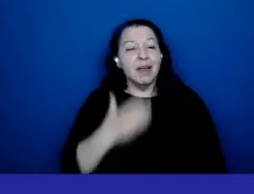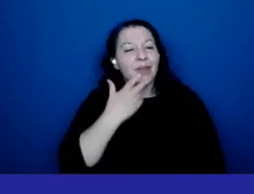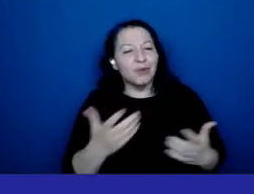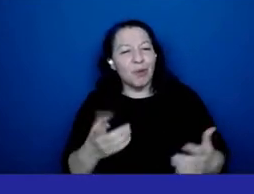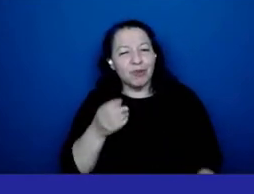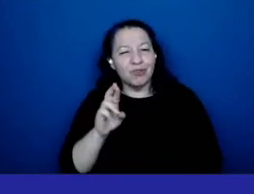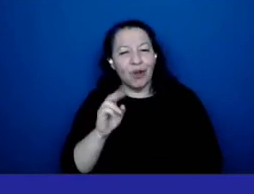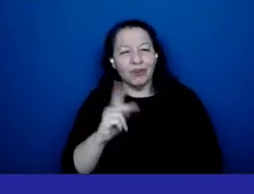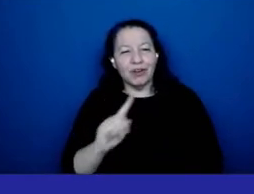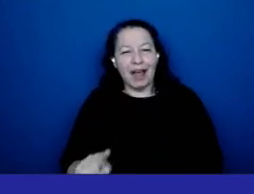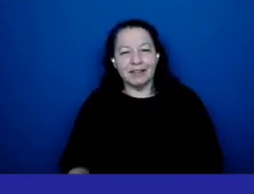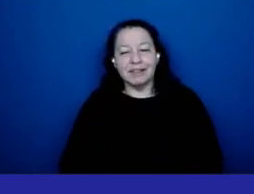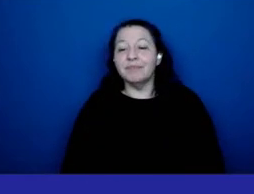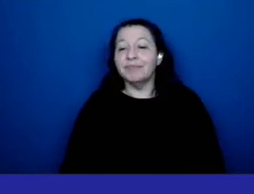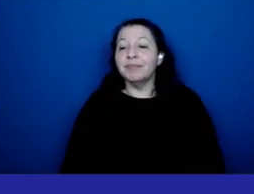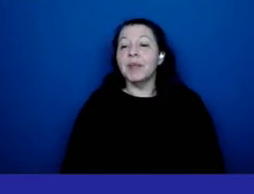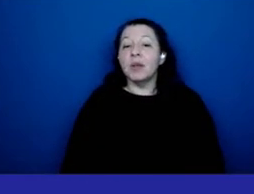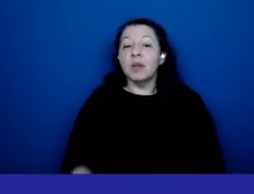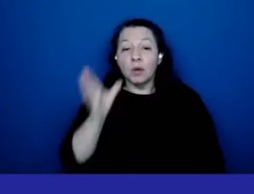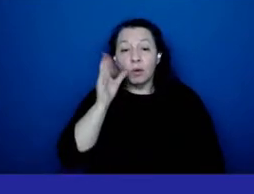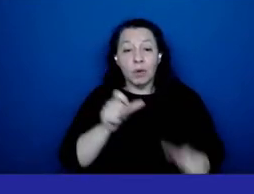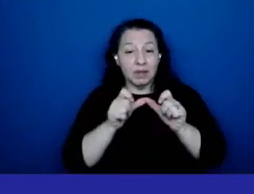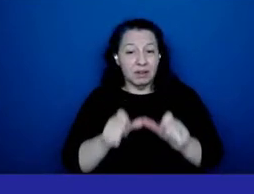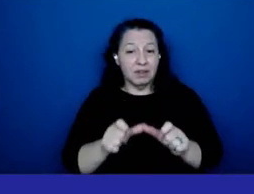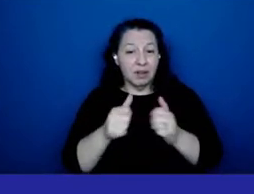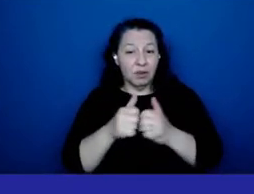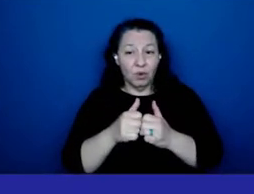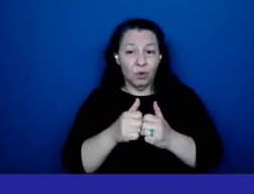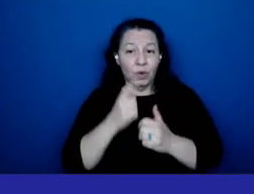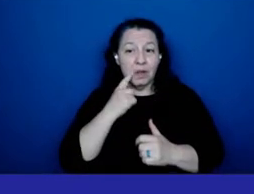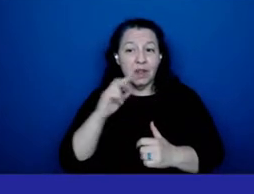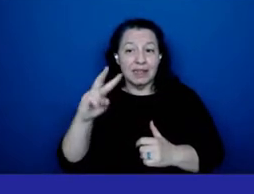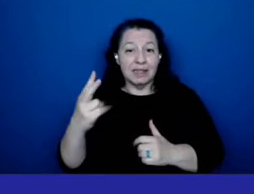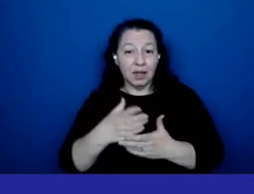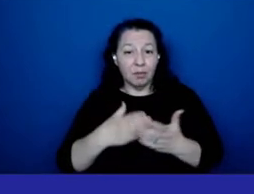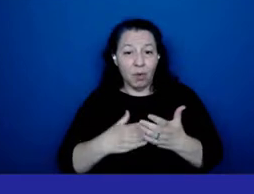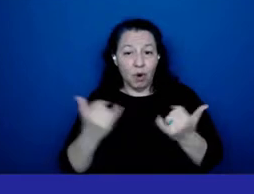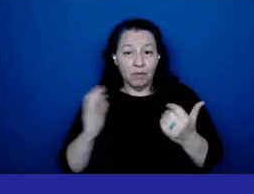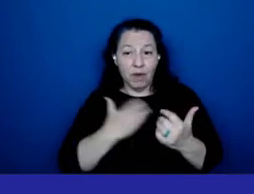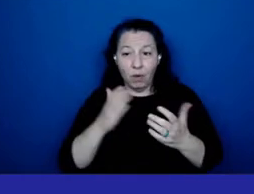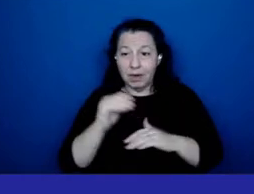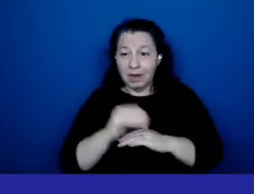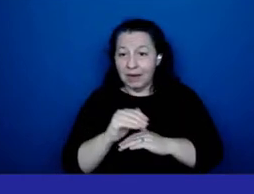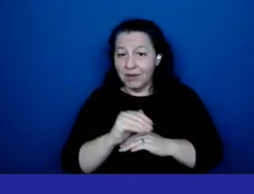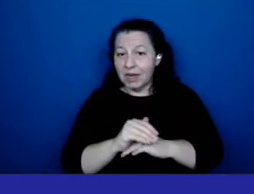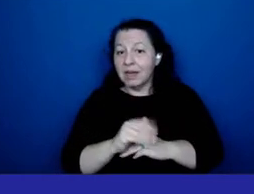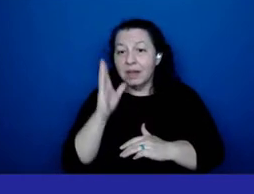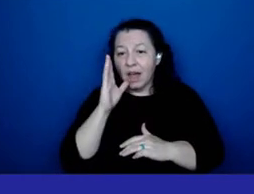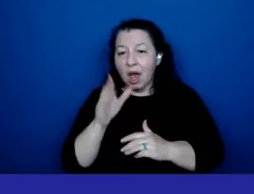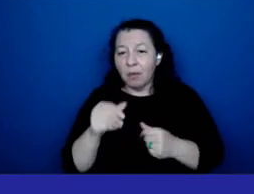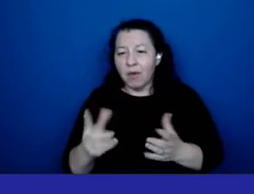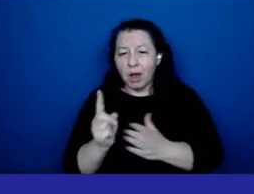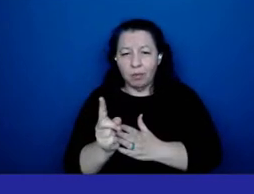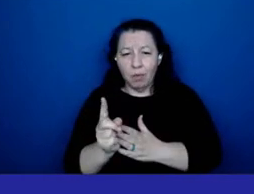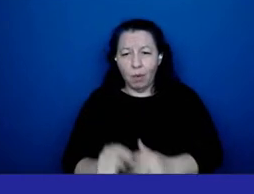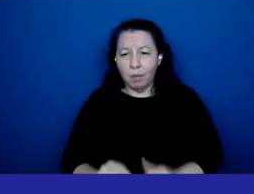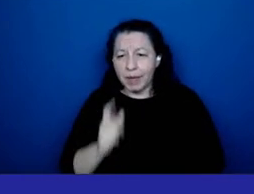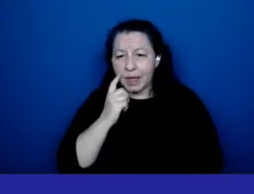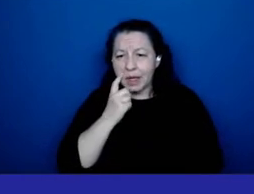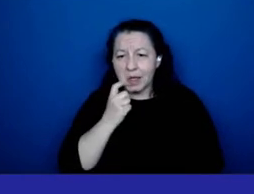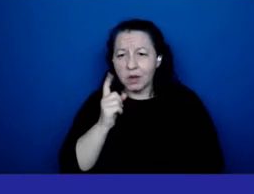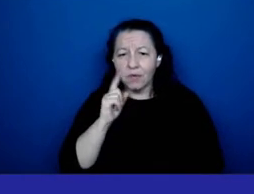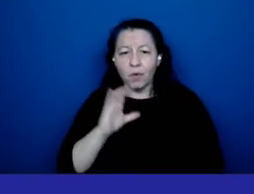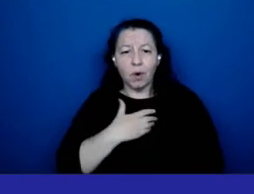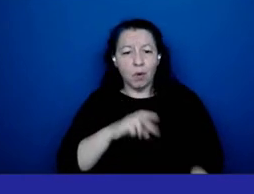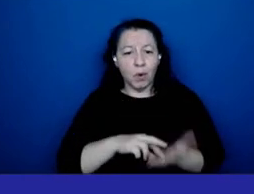katz um we're going to move now into this uh second part of the evening and i'm just going to give a moment on um on our purpose here